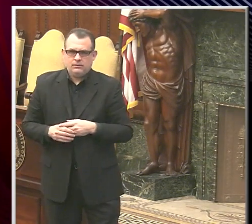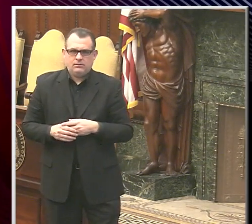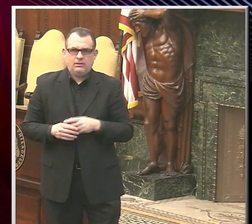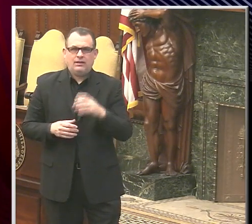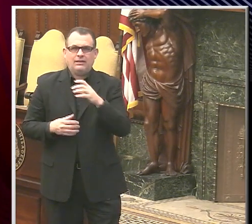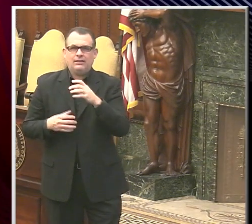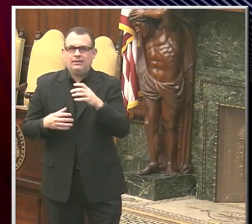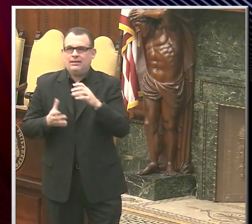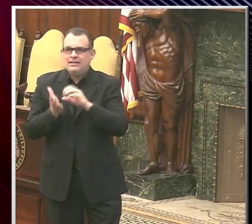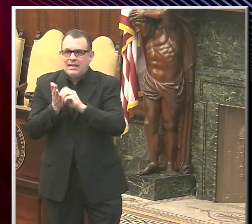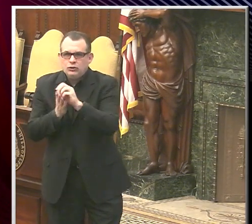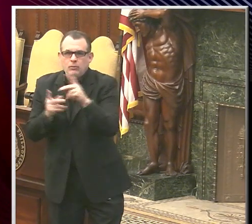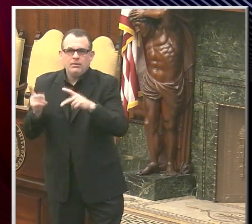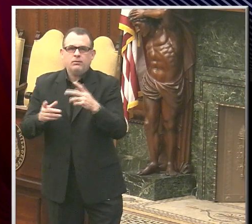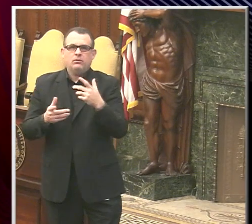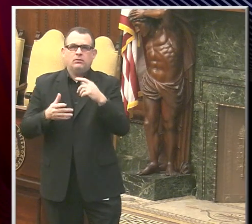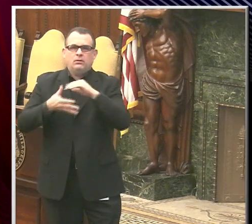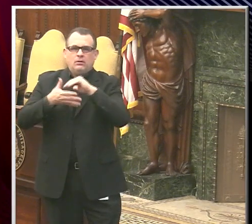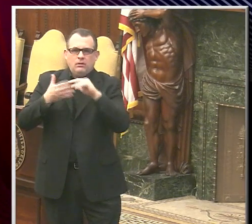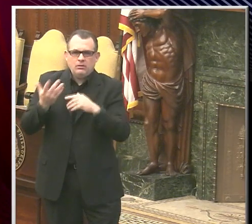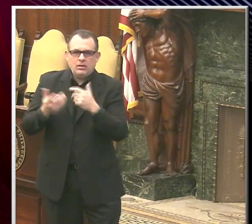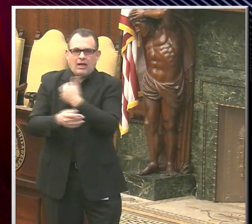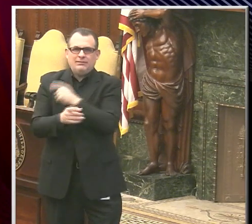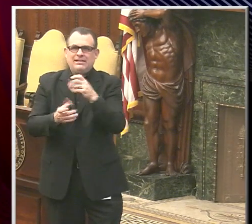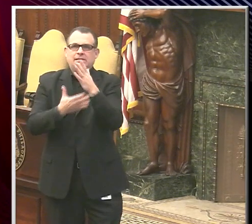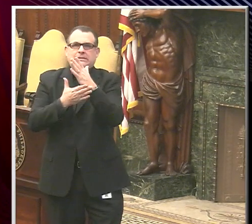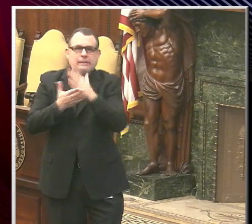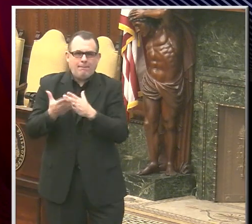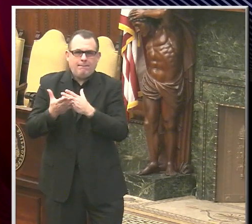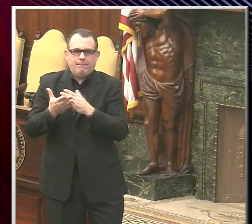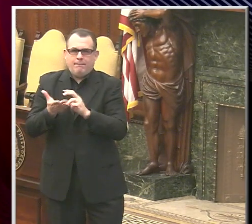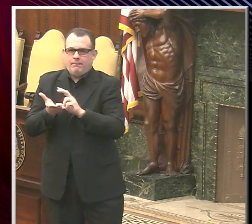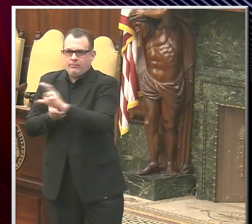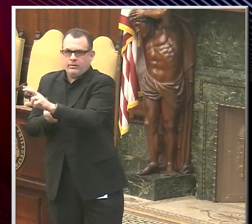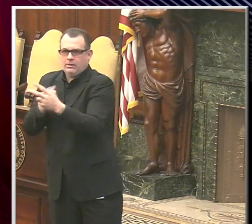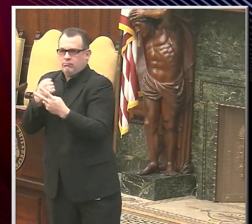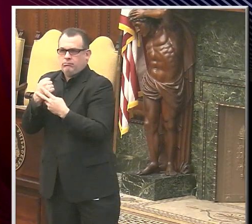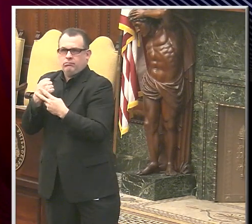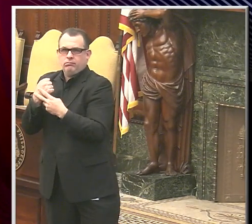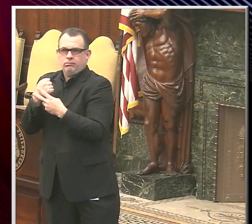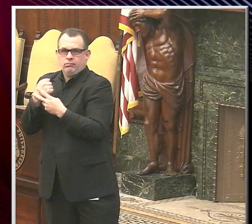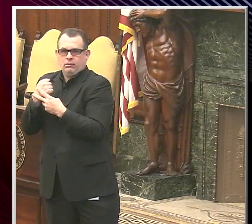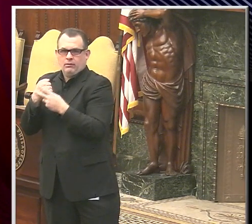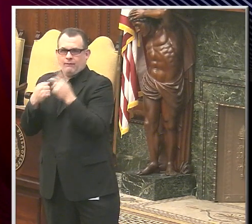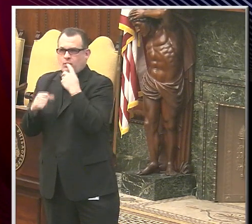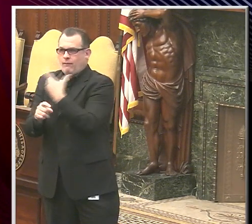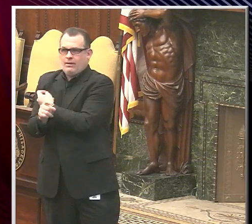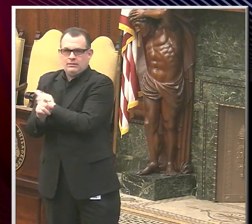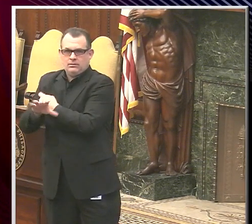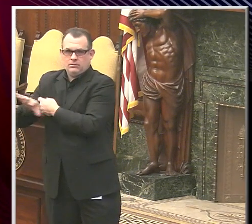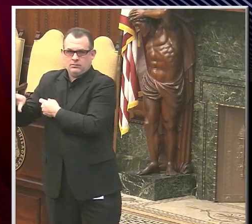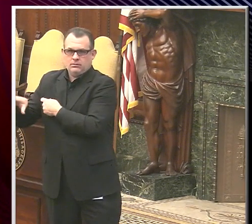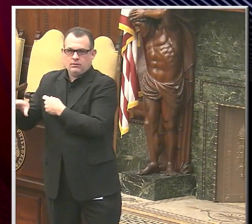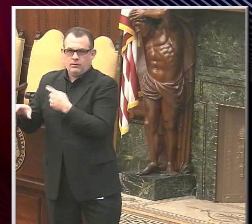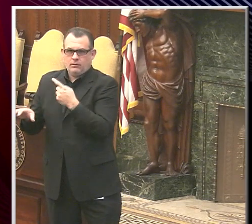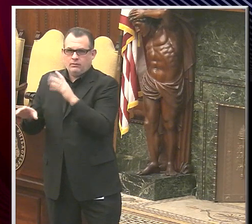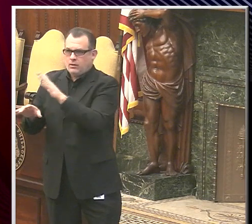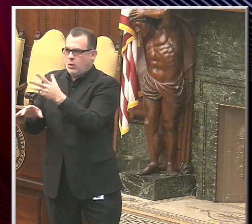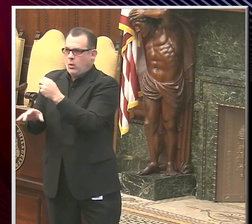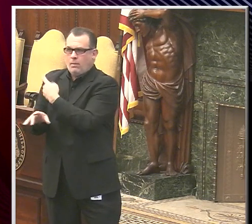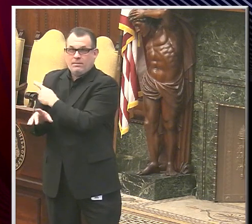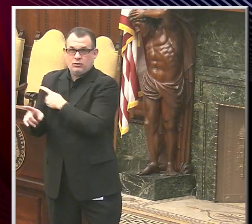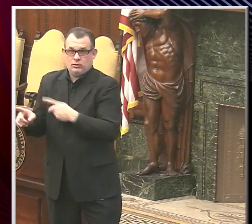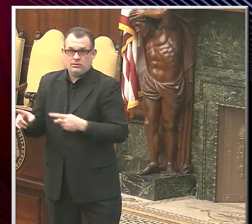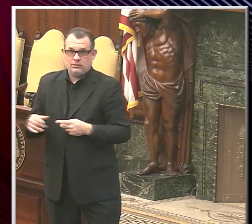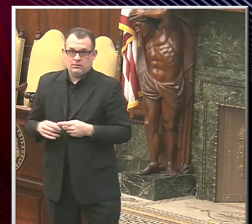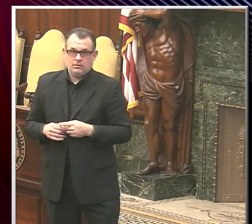and others. So there's a need for them to have some, some bit of stock in order to vaccinate those folks. And in addition to the